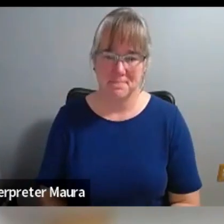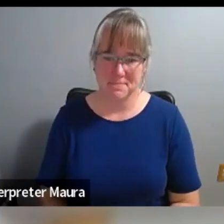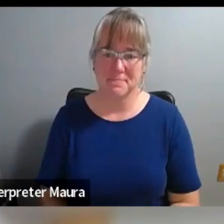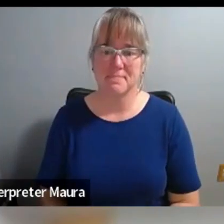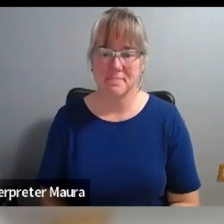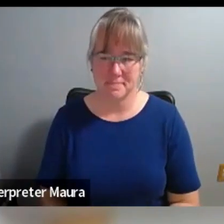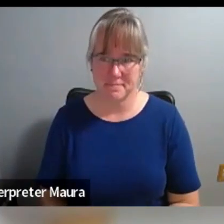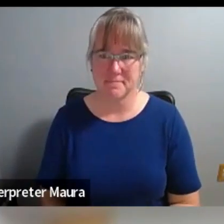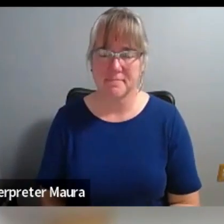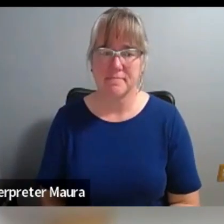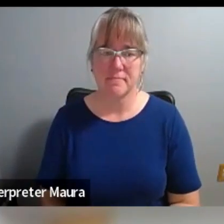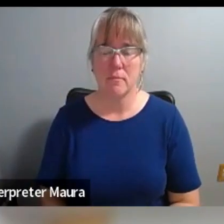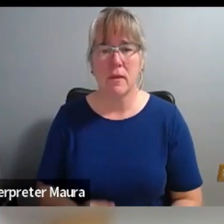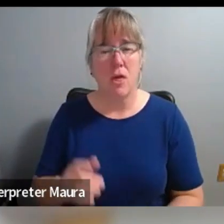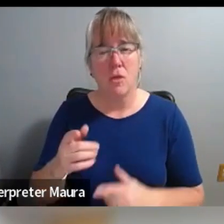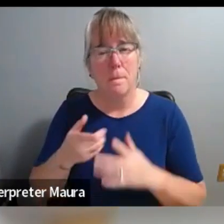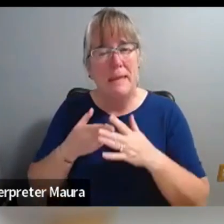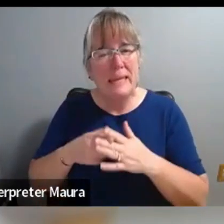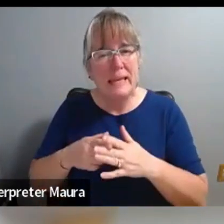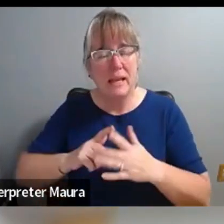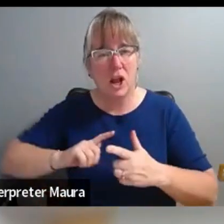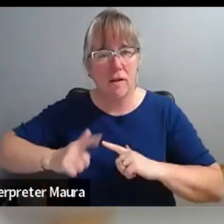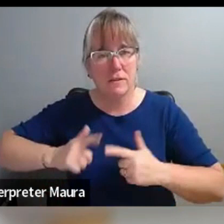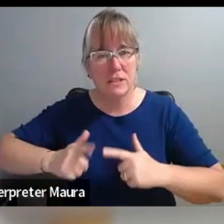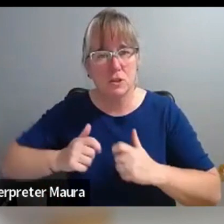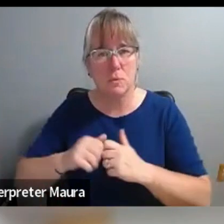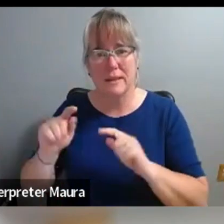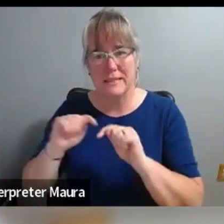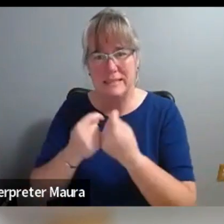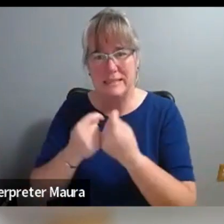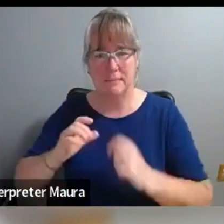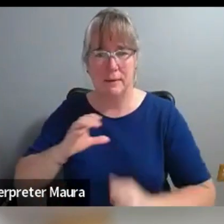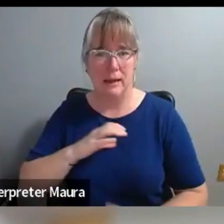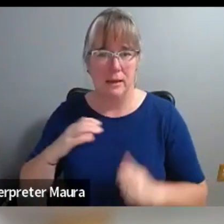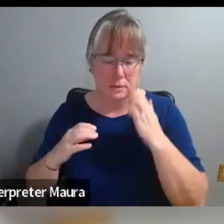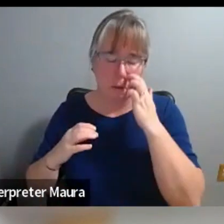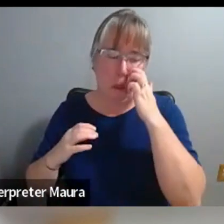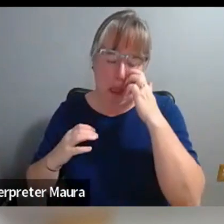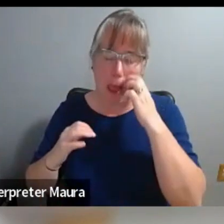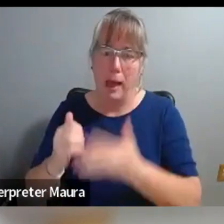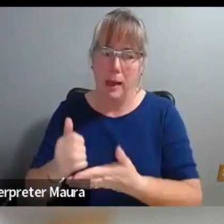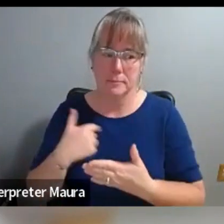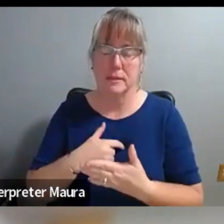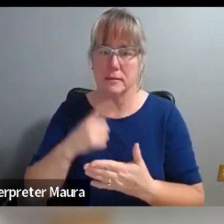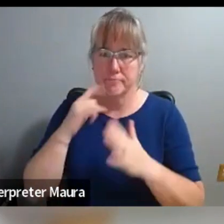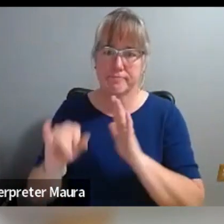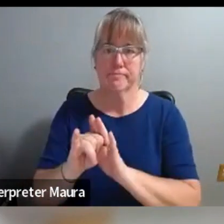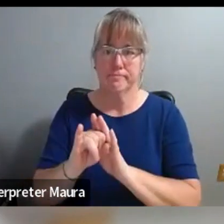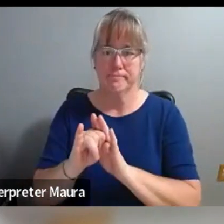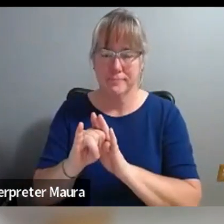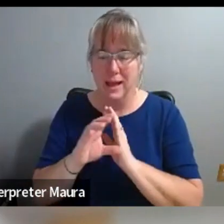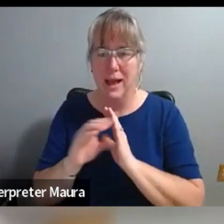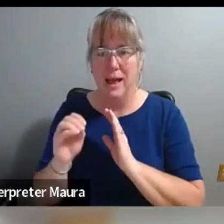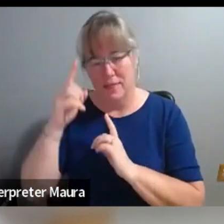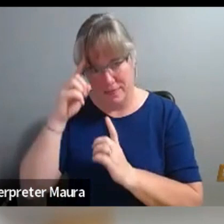those early conversations with those, with the teen council really helped us articulate and